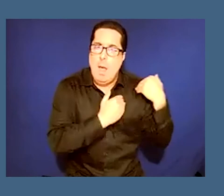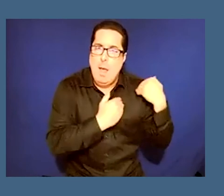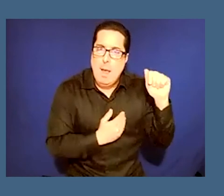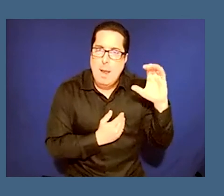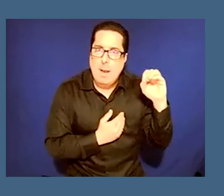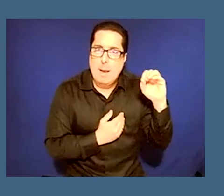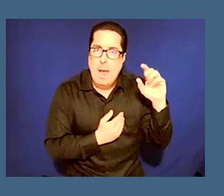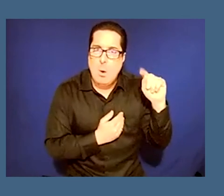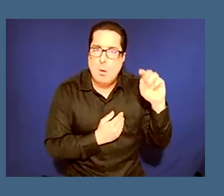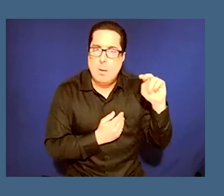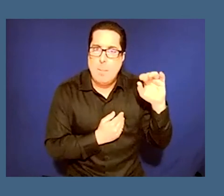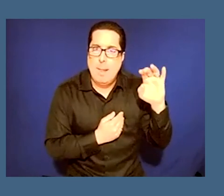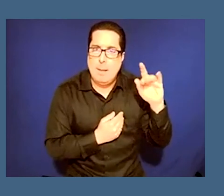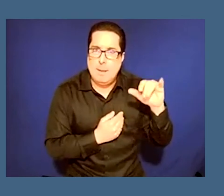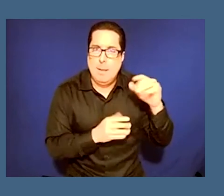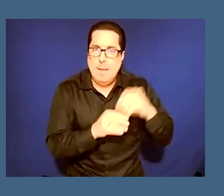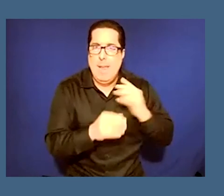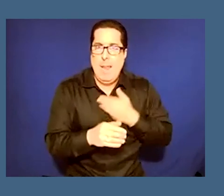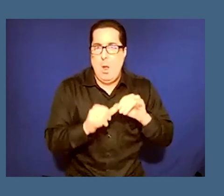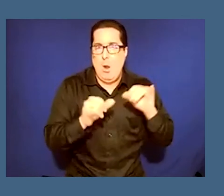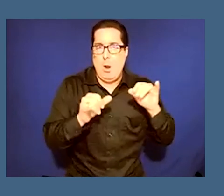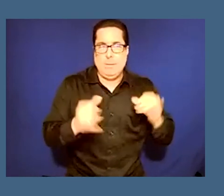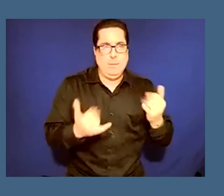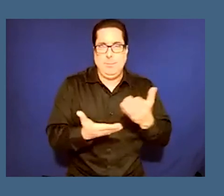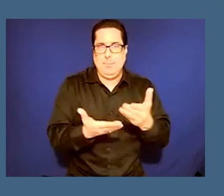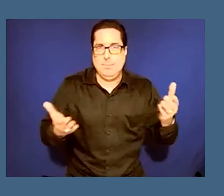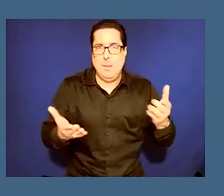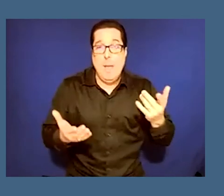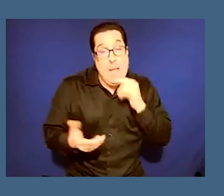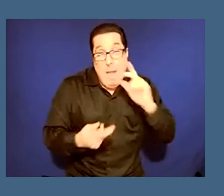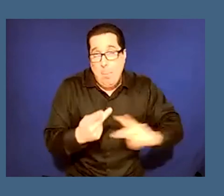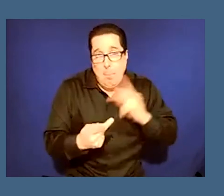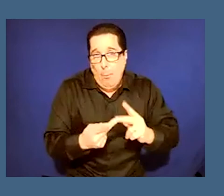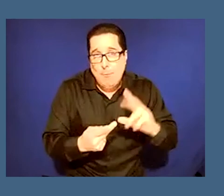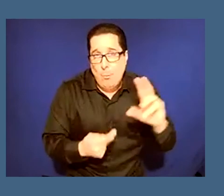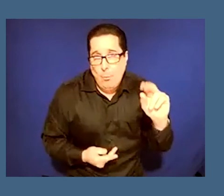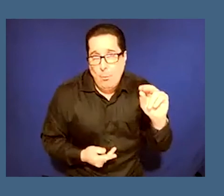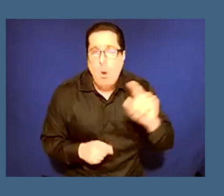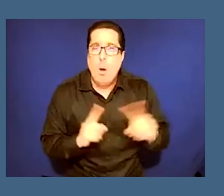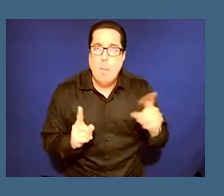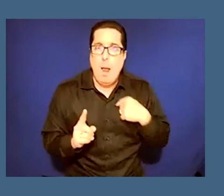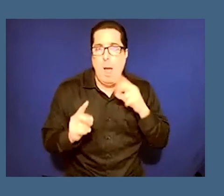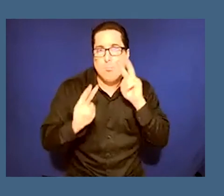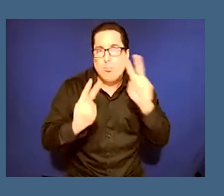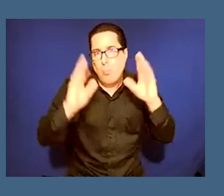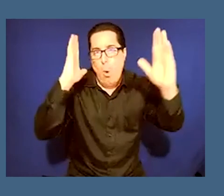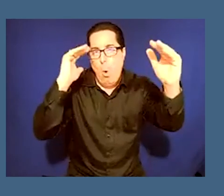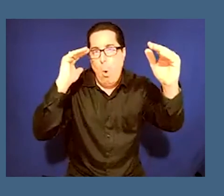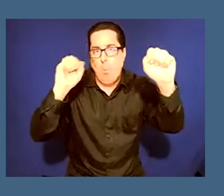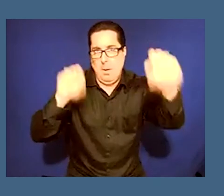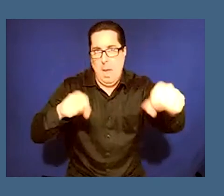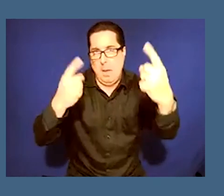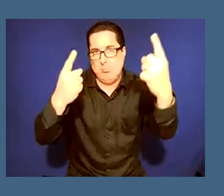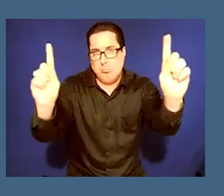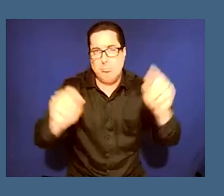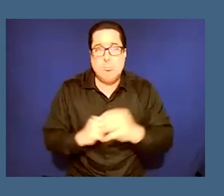ecosystem at least in this part of the country so uh it's not perfect but i'm hopeful those are great ideas